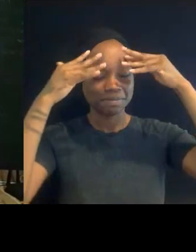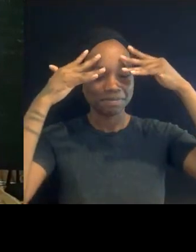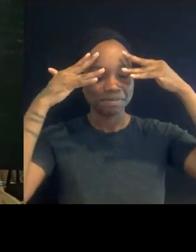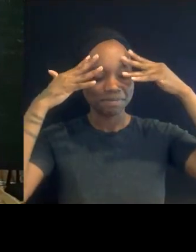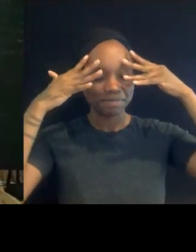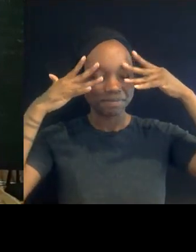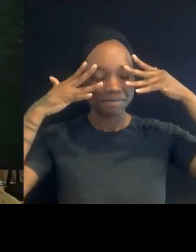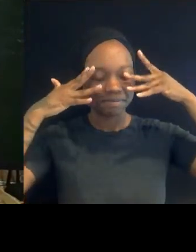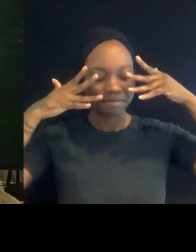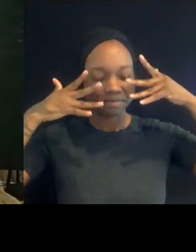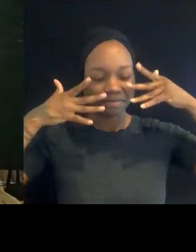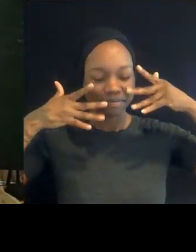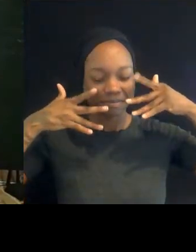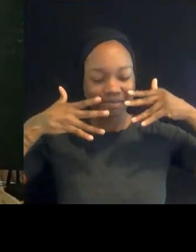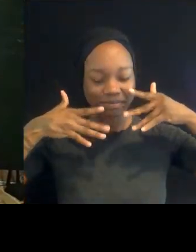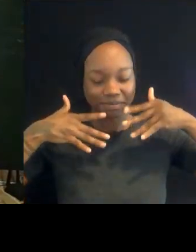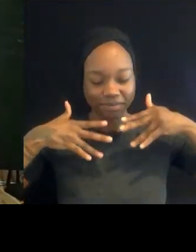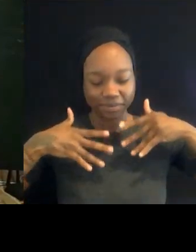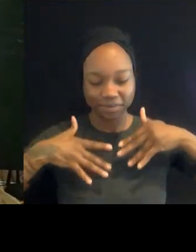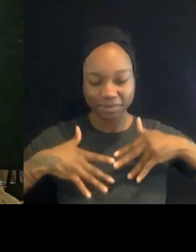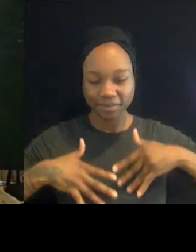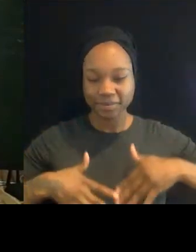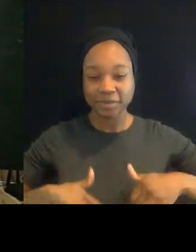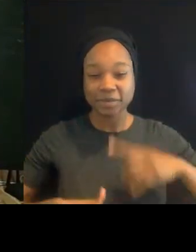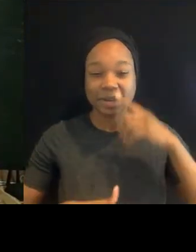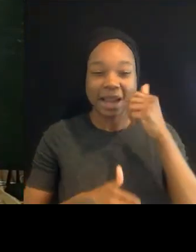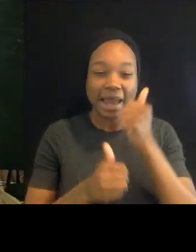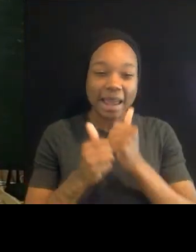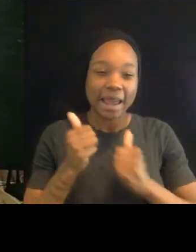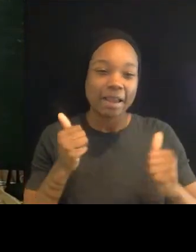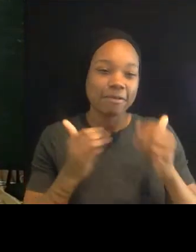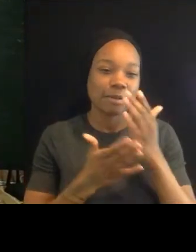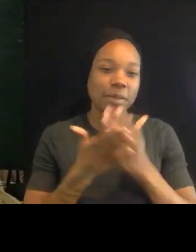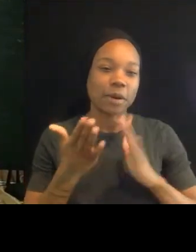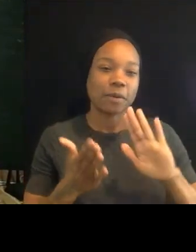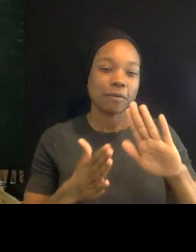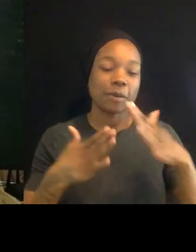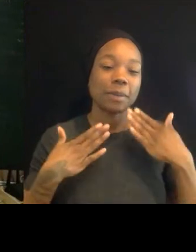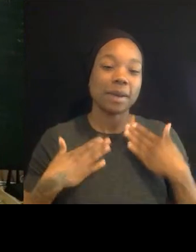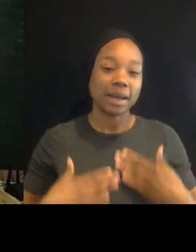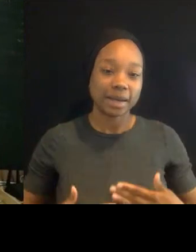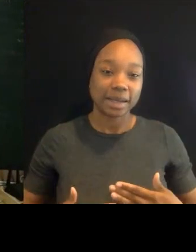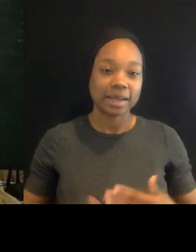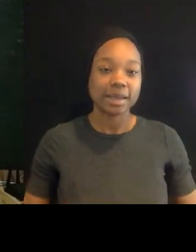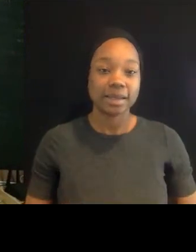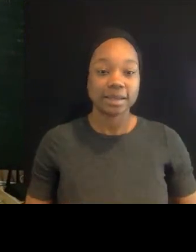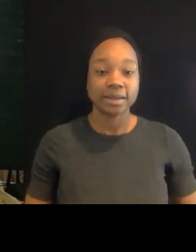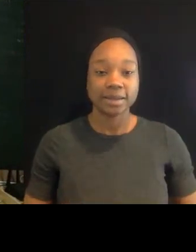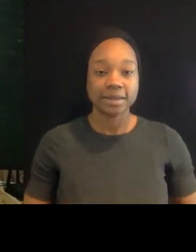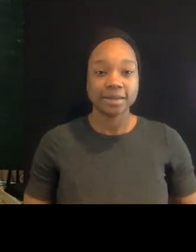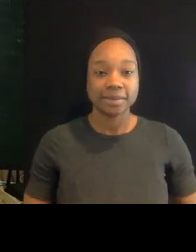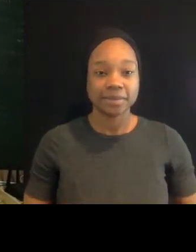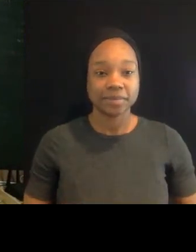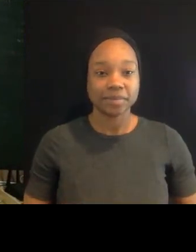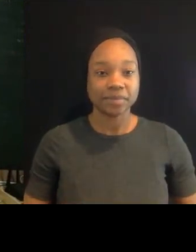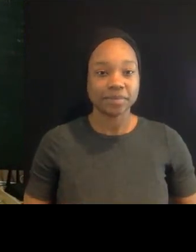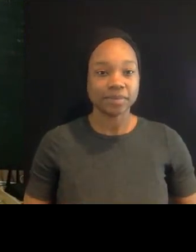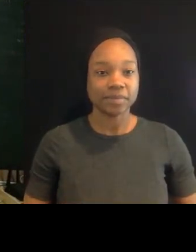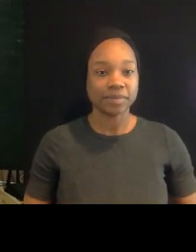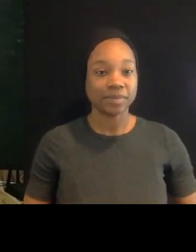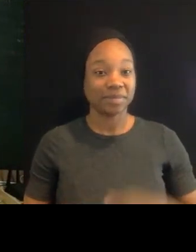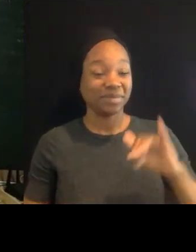down through every part of your body. And as you let this liquid sunshine